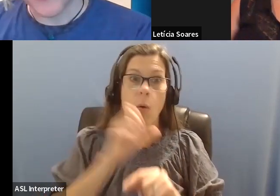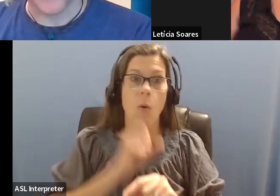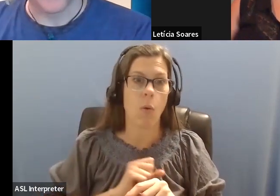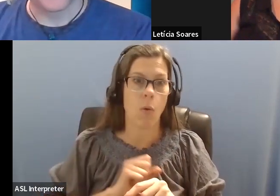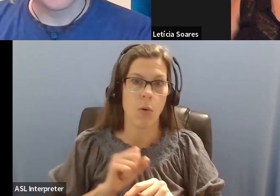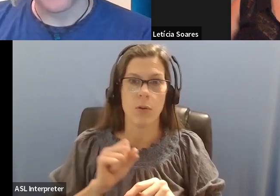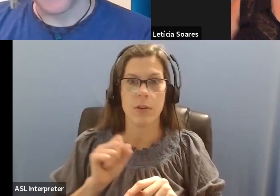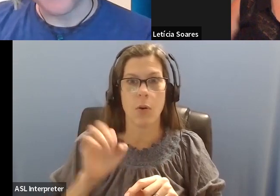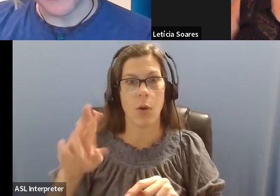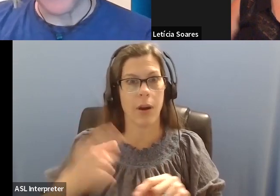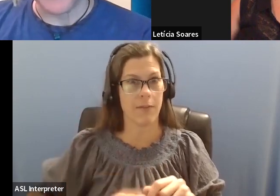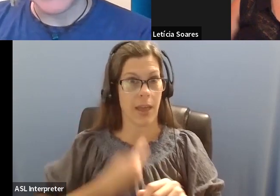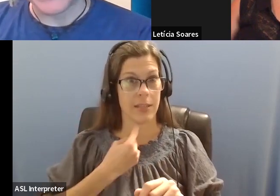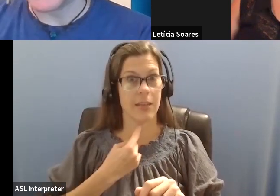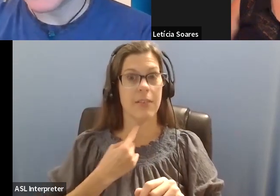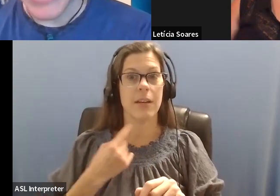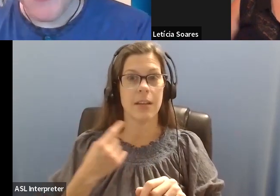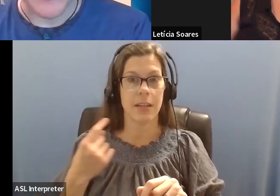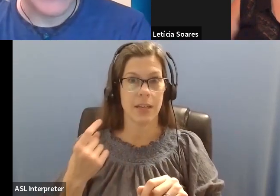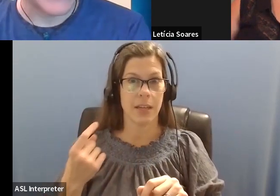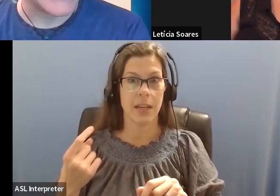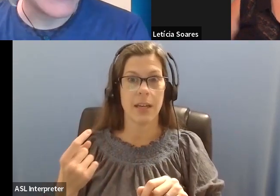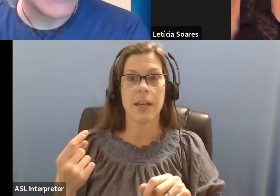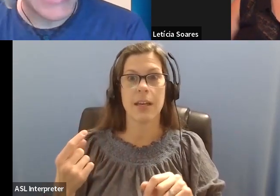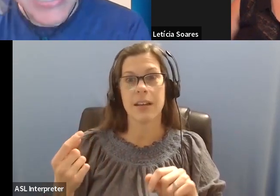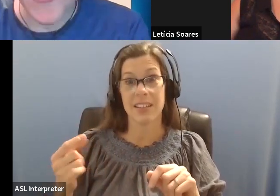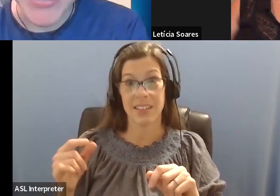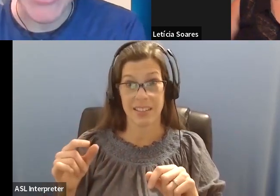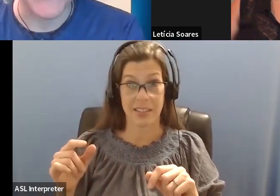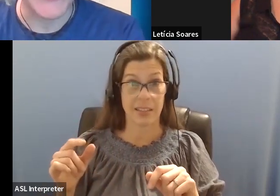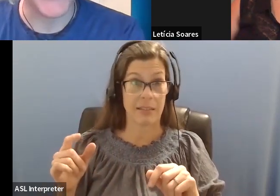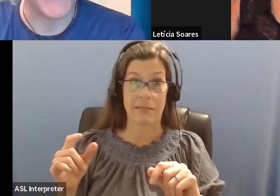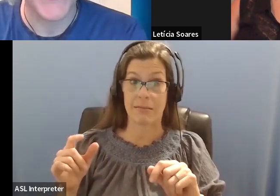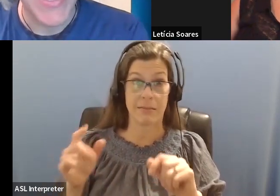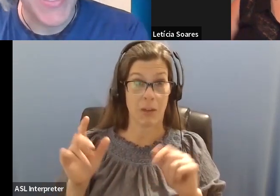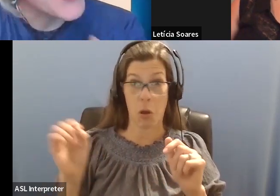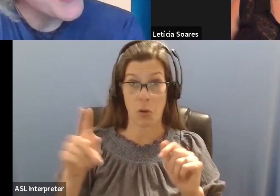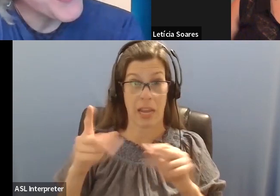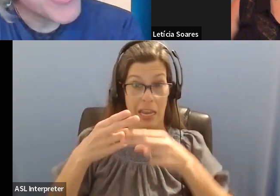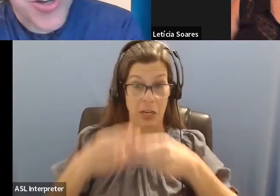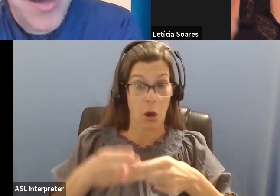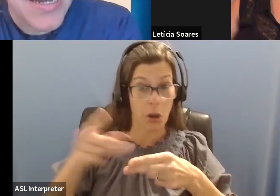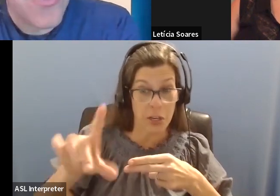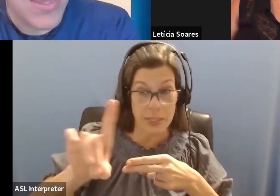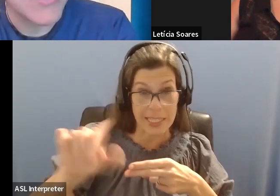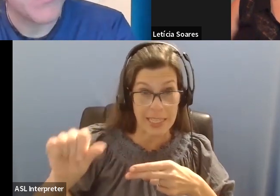some people though are really worried about calling someone disabled in case that's offensive. And so, um, do you, do you identify as